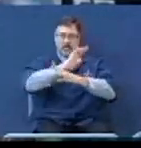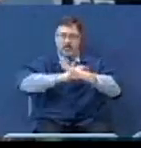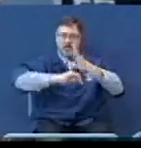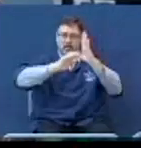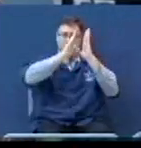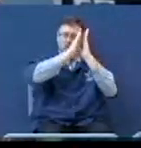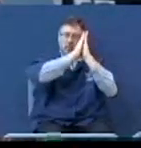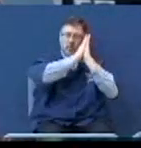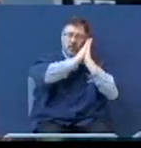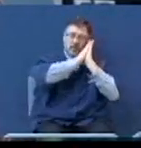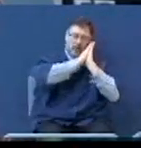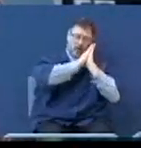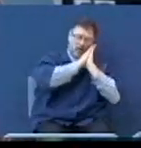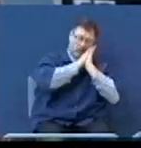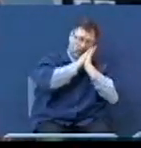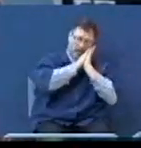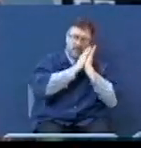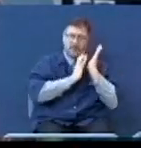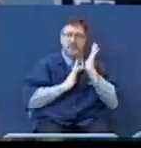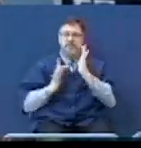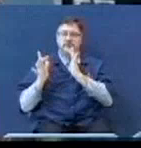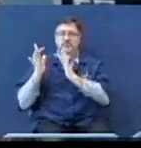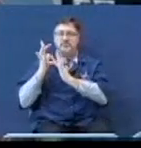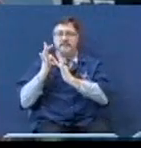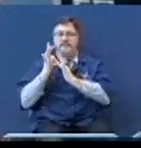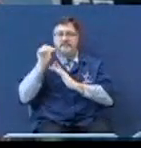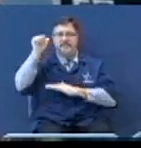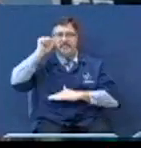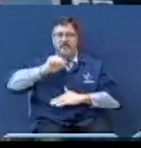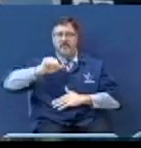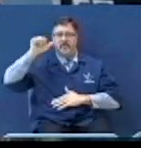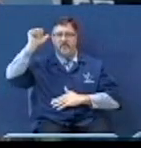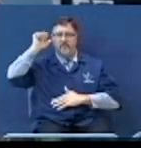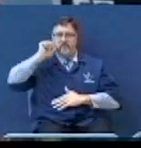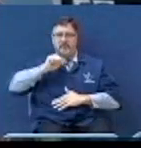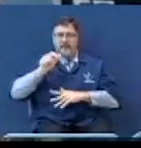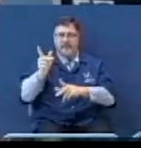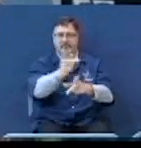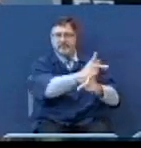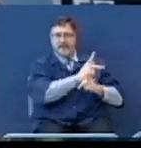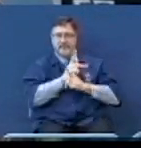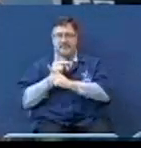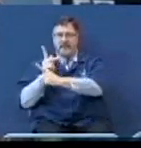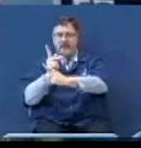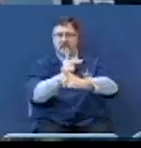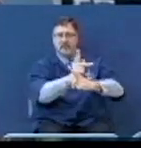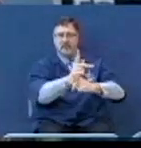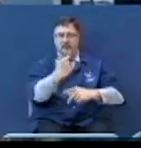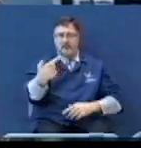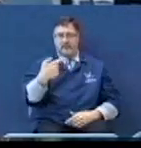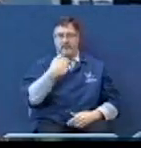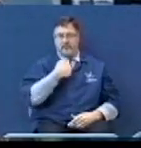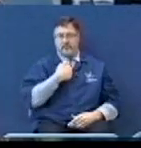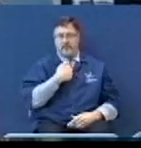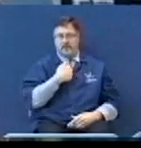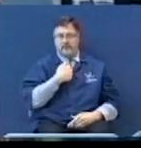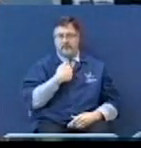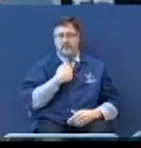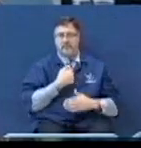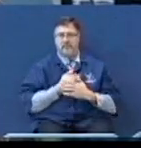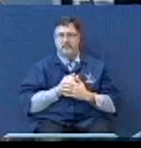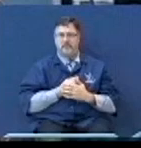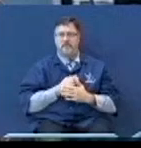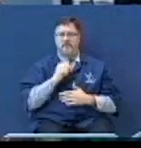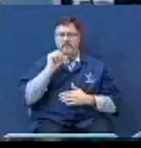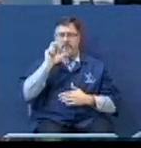knowing there's a savior looking out after me. I'll give you three truths and we'll